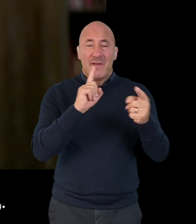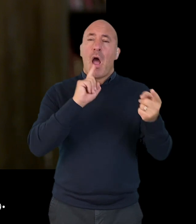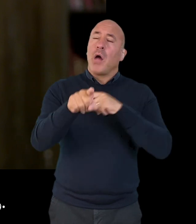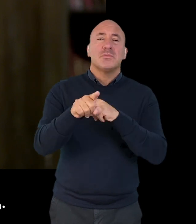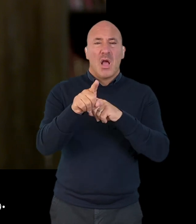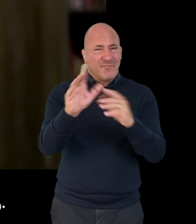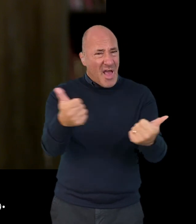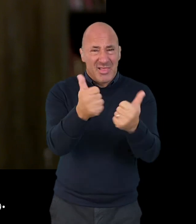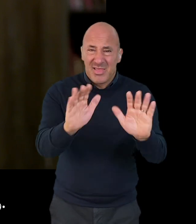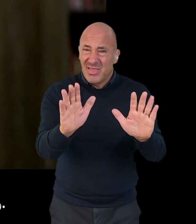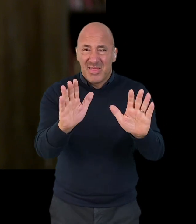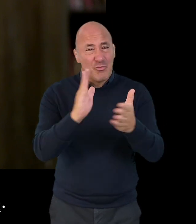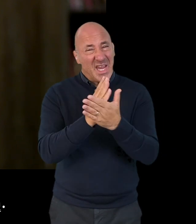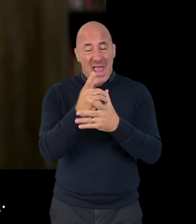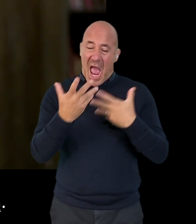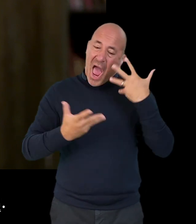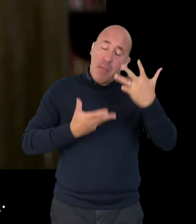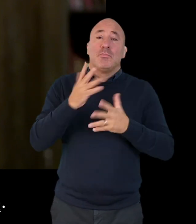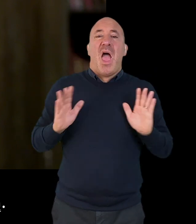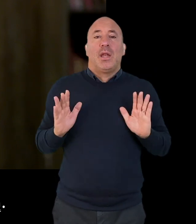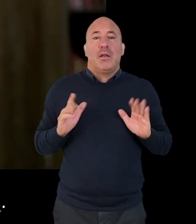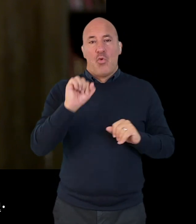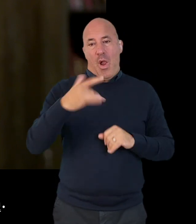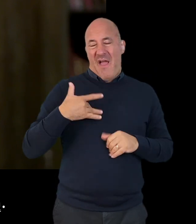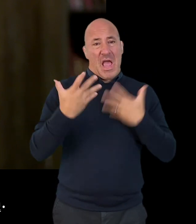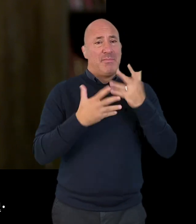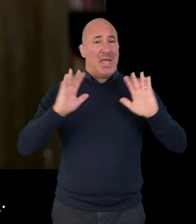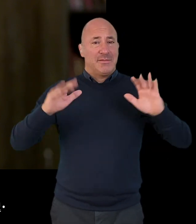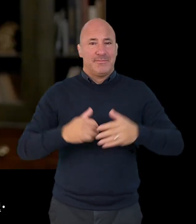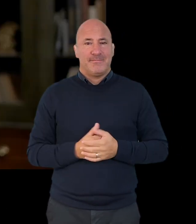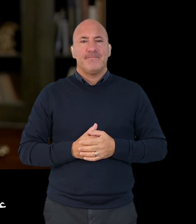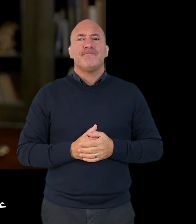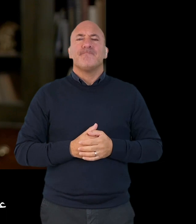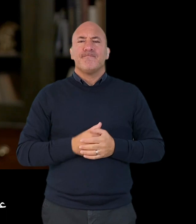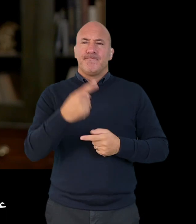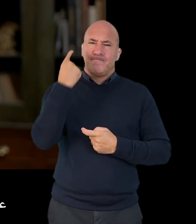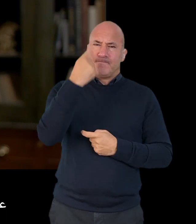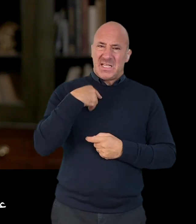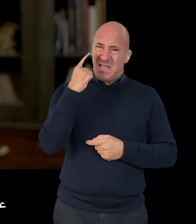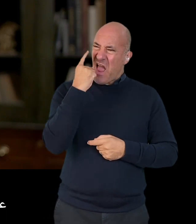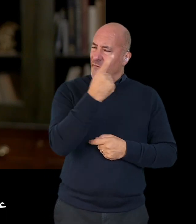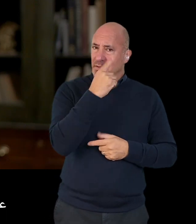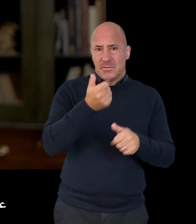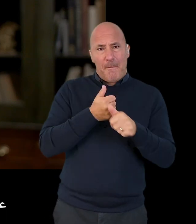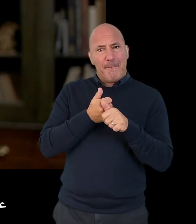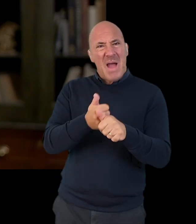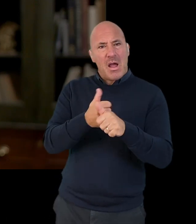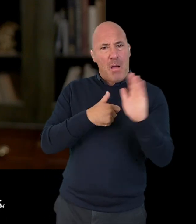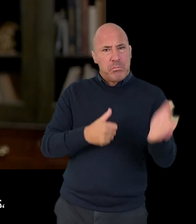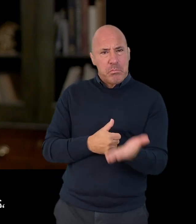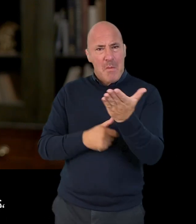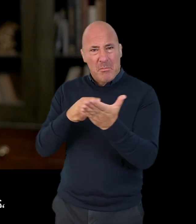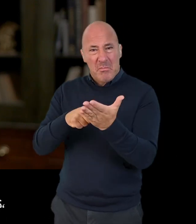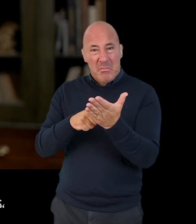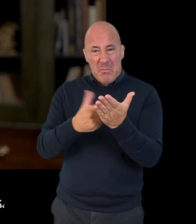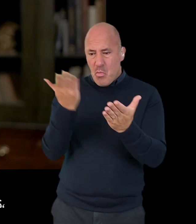those is the right or the wrong answer. It's just explaining what happened in your life. When you're thinking about submitting evidence to